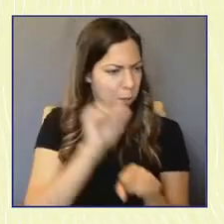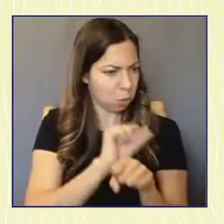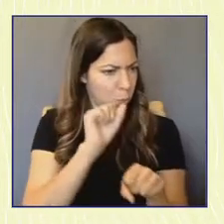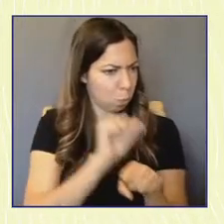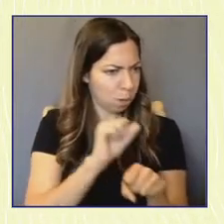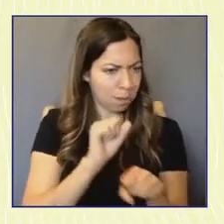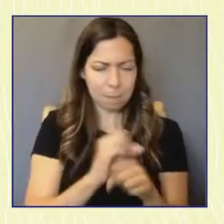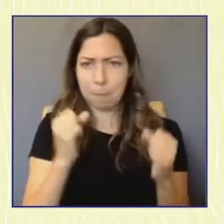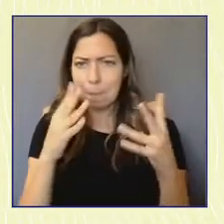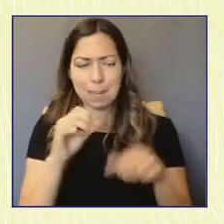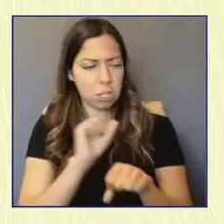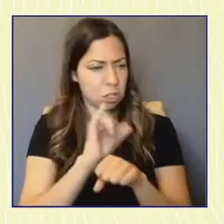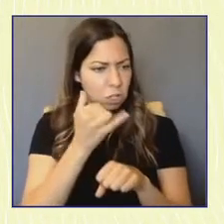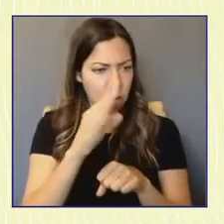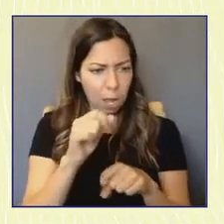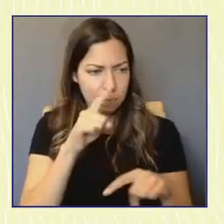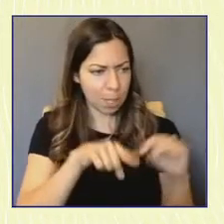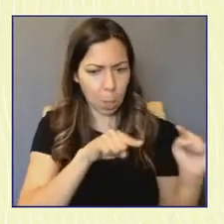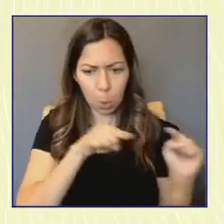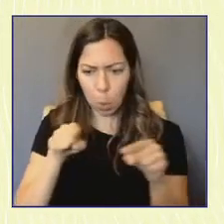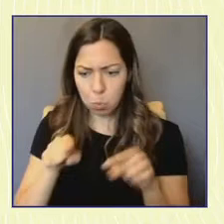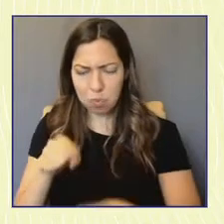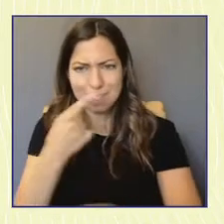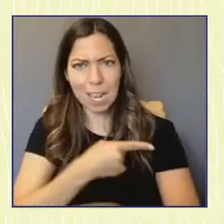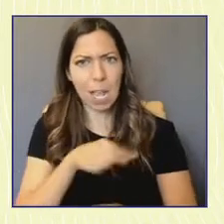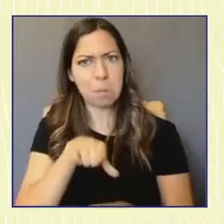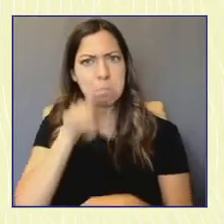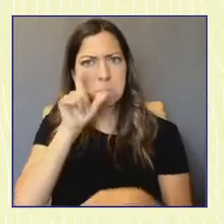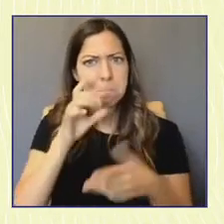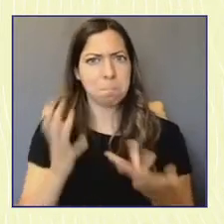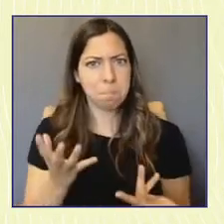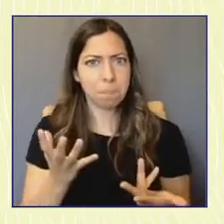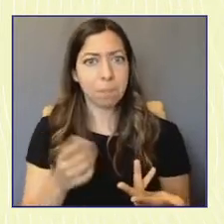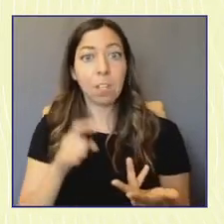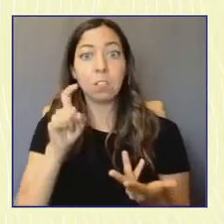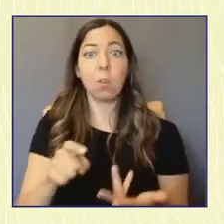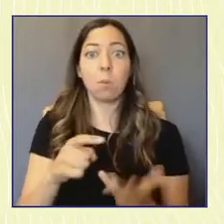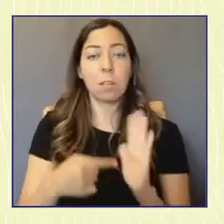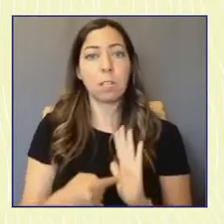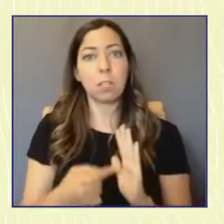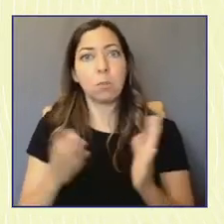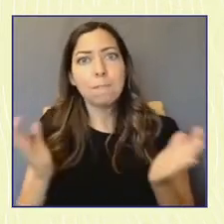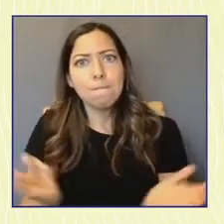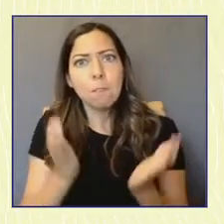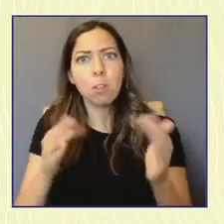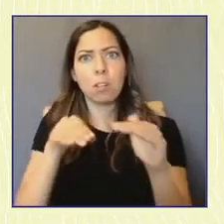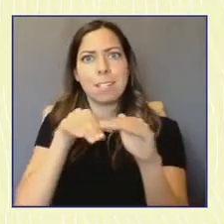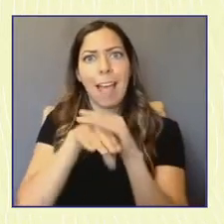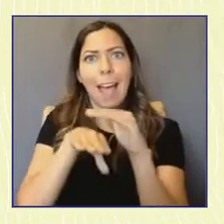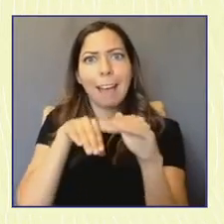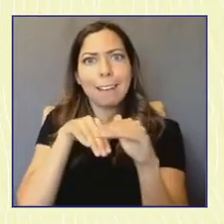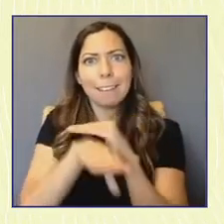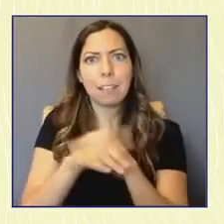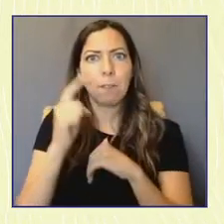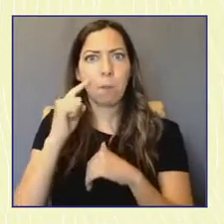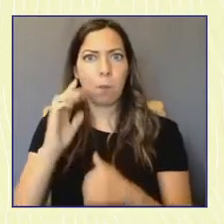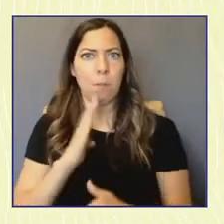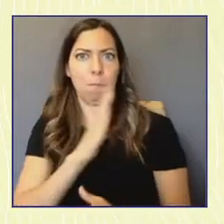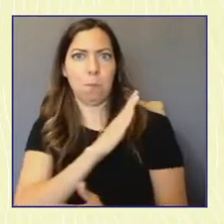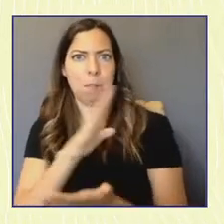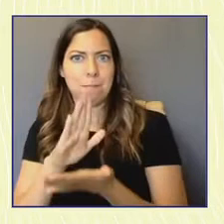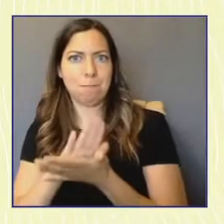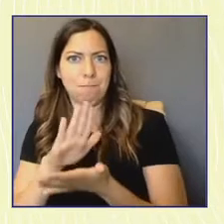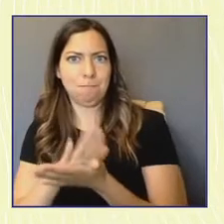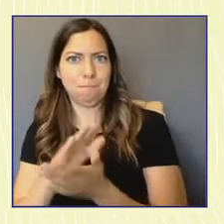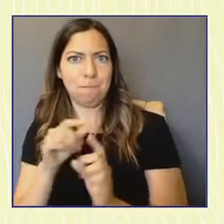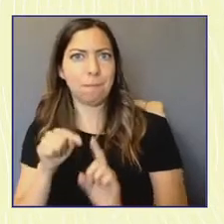may not have the flexibility to go. And so I think just pushing the needle on accessibility starts with the people who can vote and students if you're able to go to school